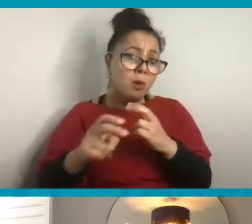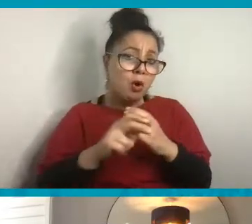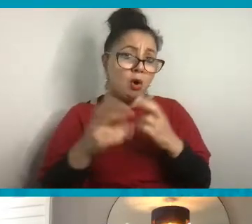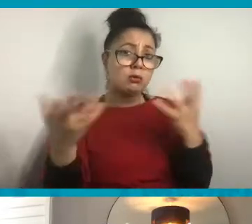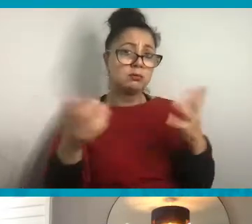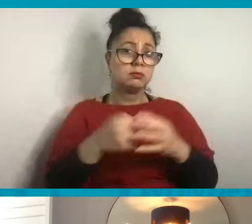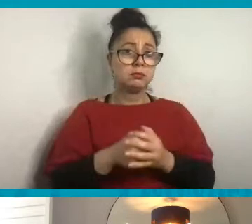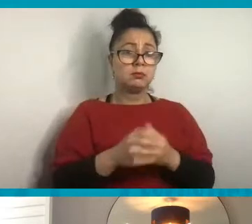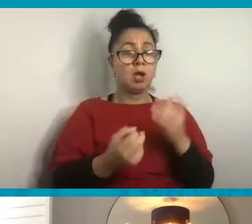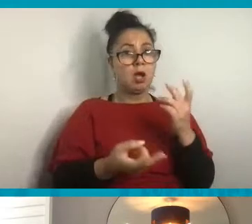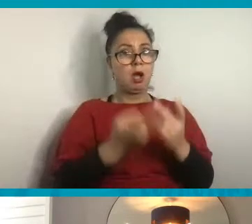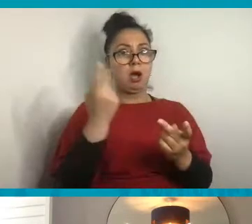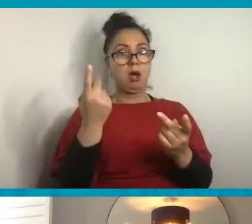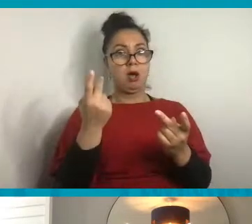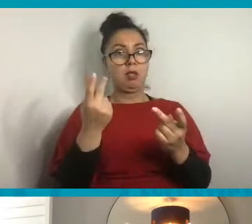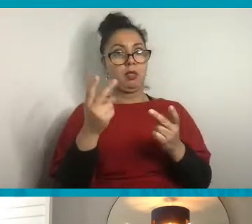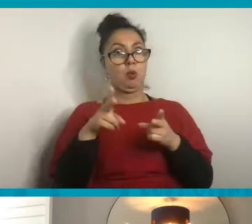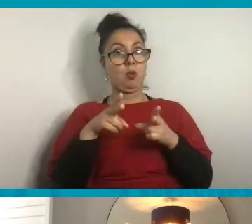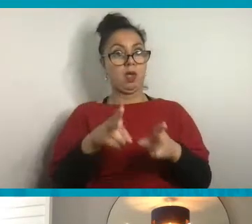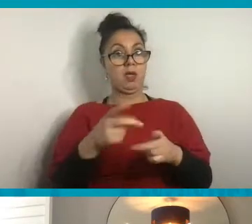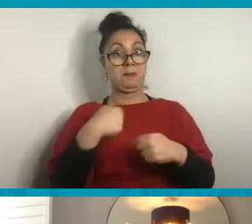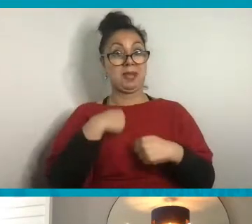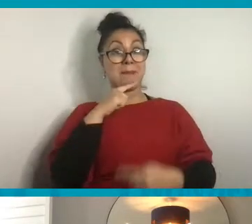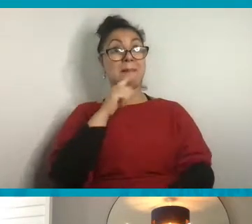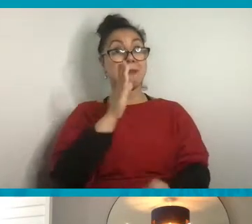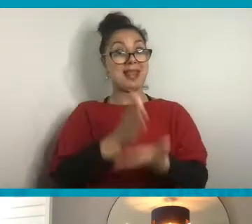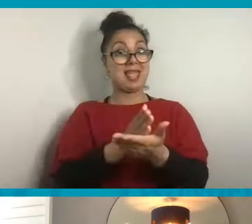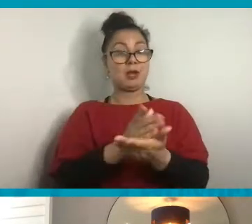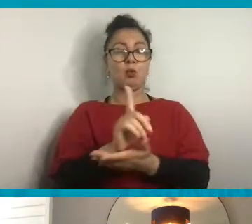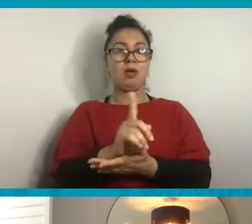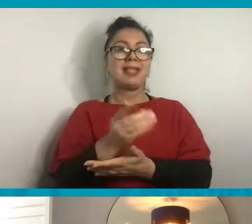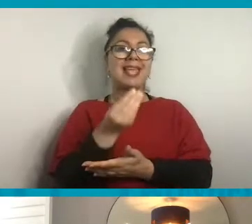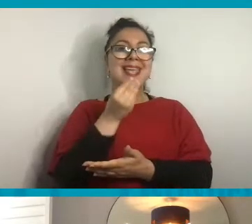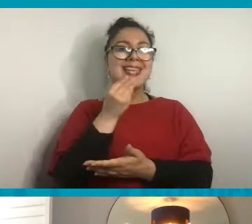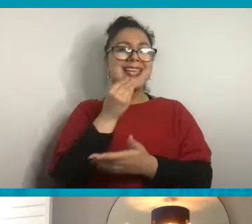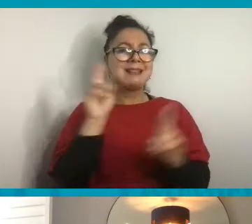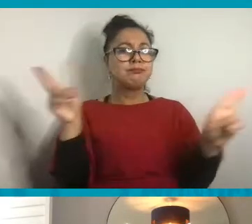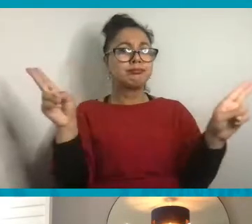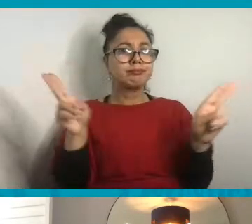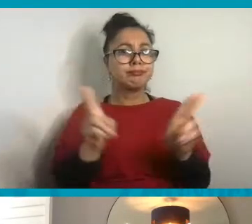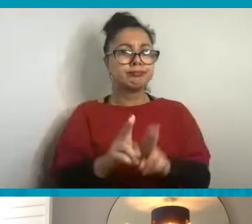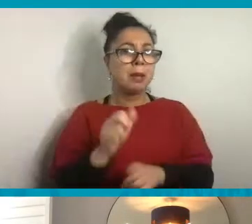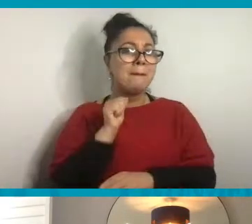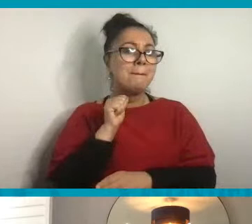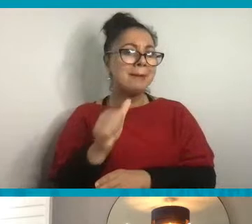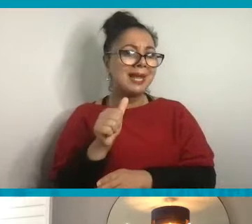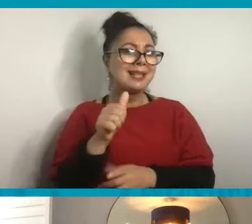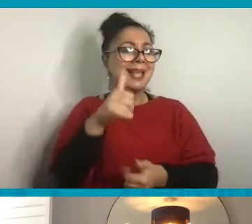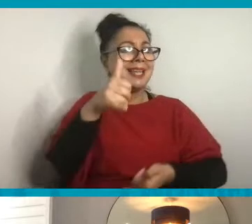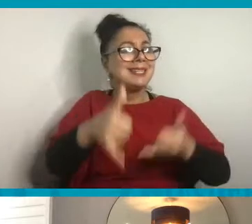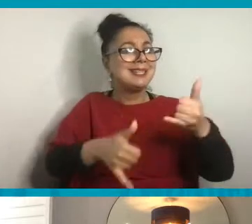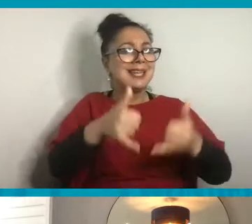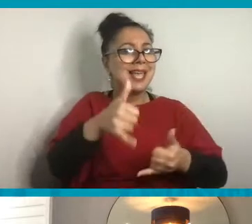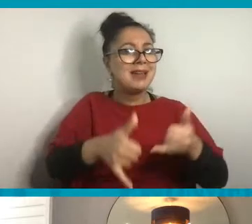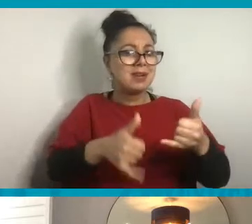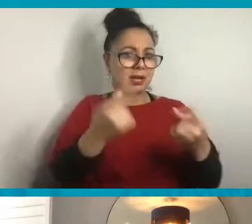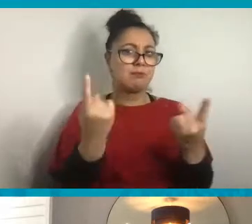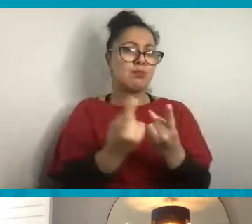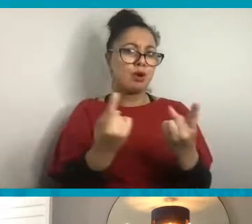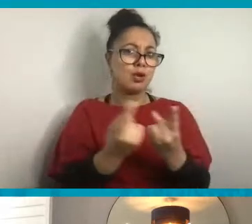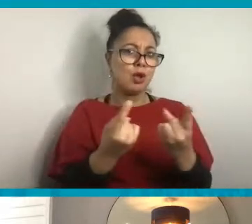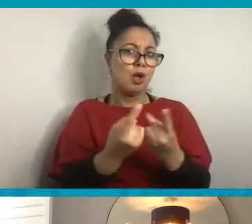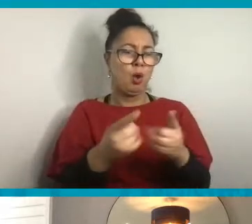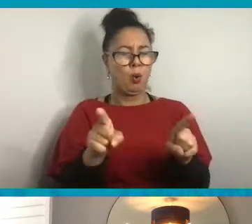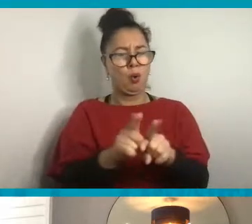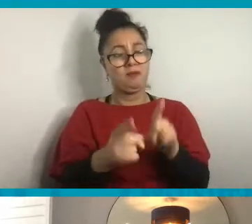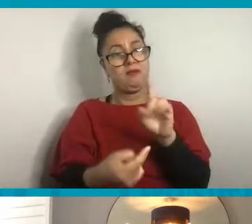Another one, and I think this is going to be my pledge is to eat less meat and dairy. So that that's also